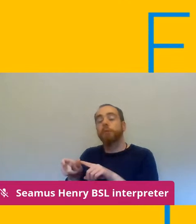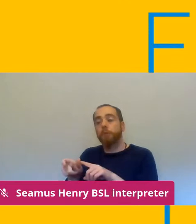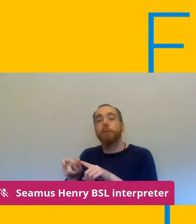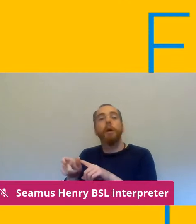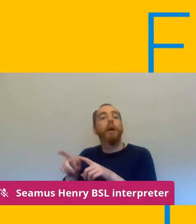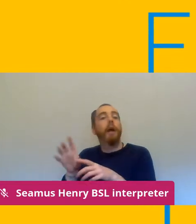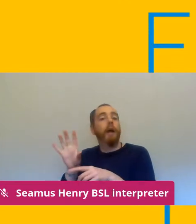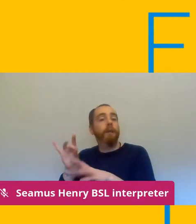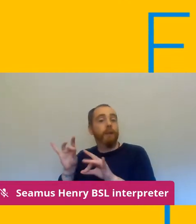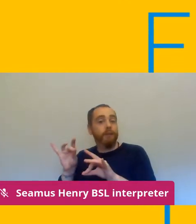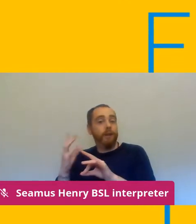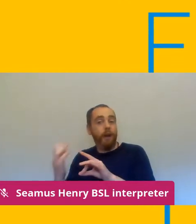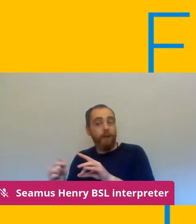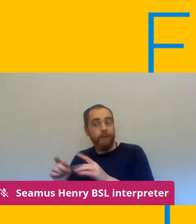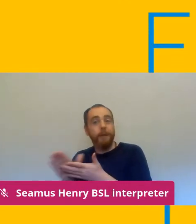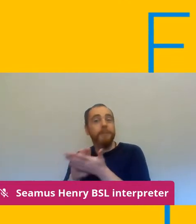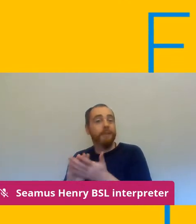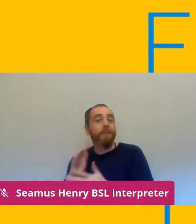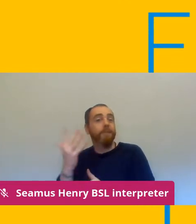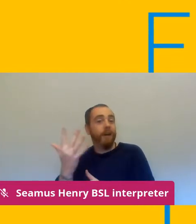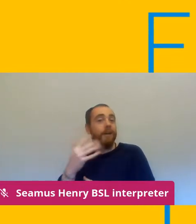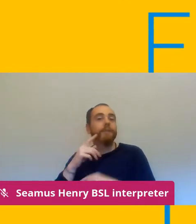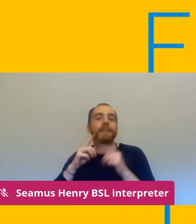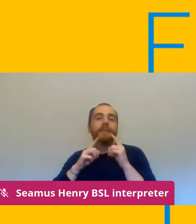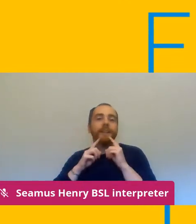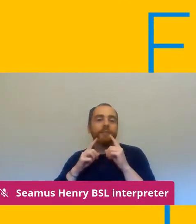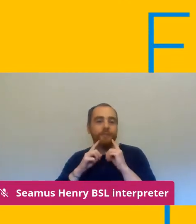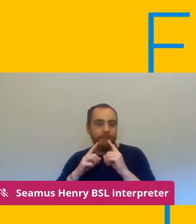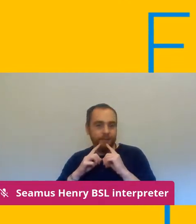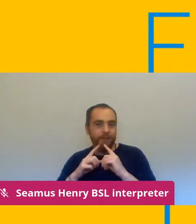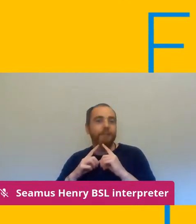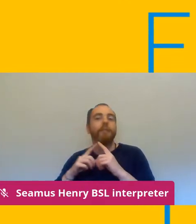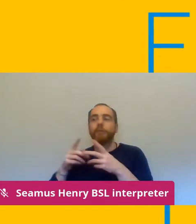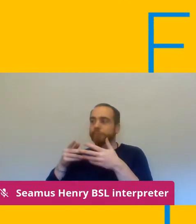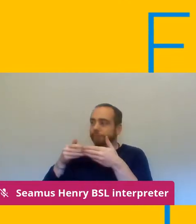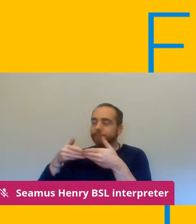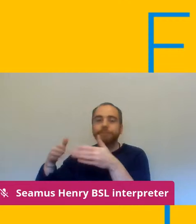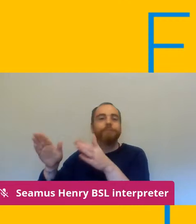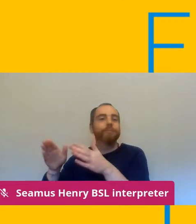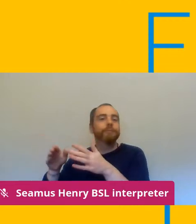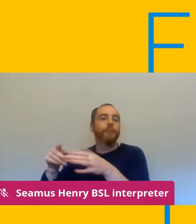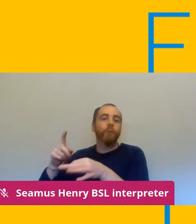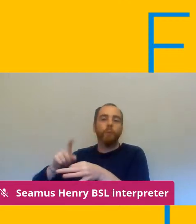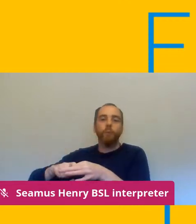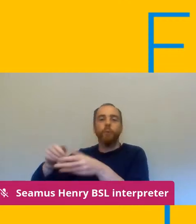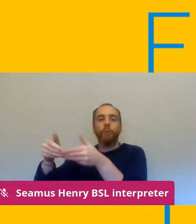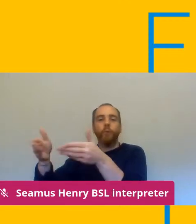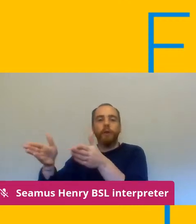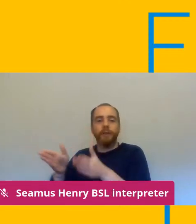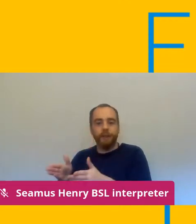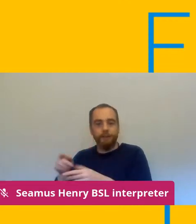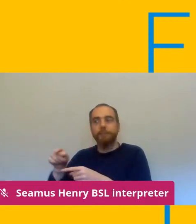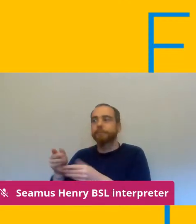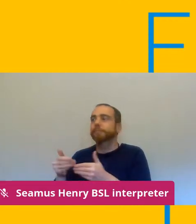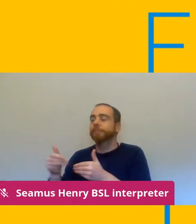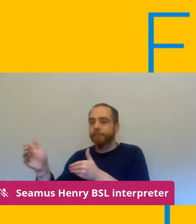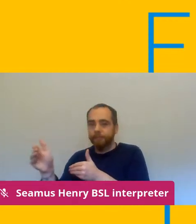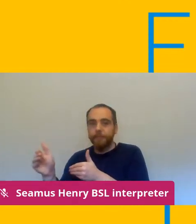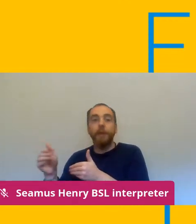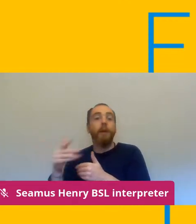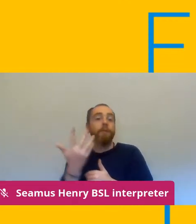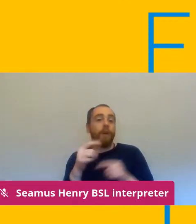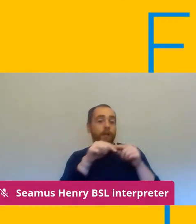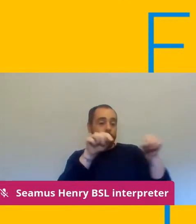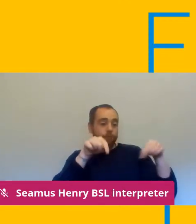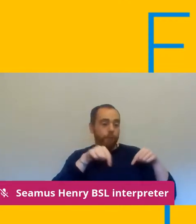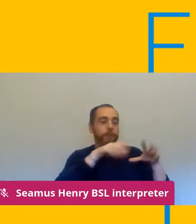to be quarantined we had five rooms that had to be deep cleaned and we have now 110 students who are now on distance learning however the problem